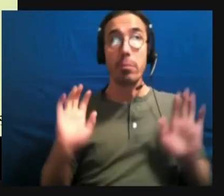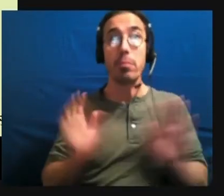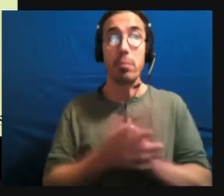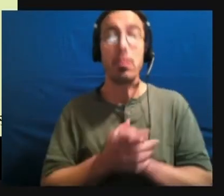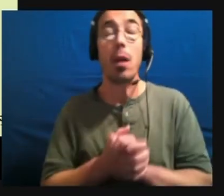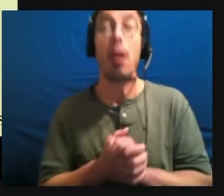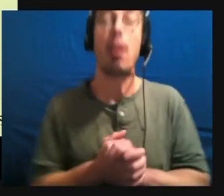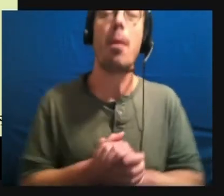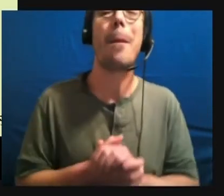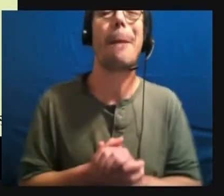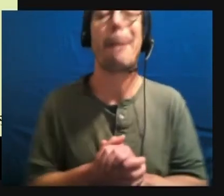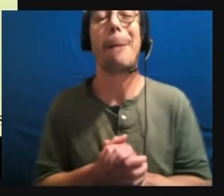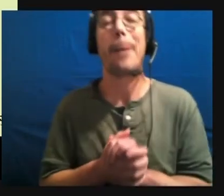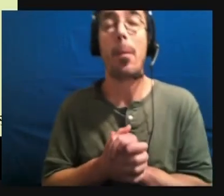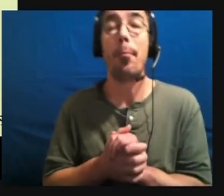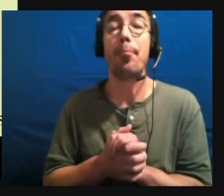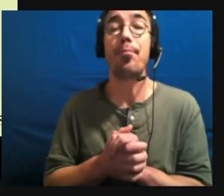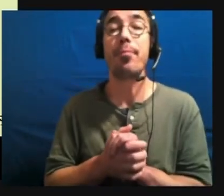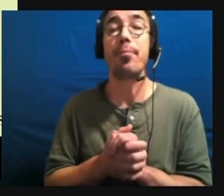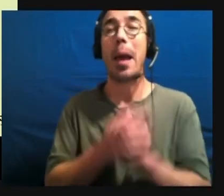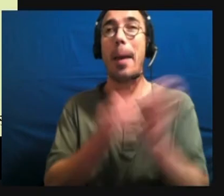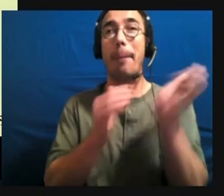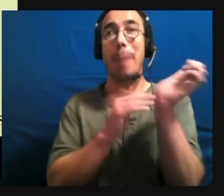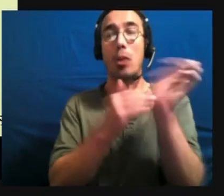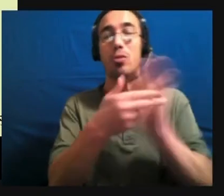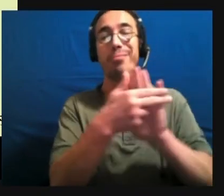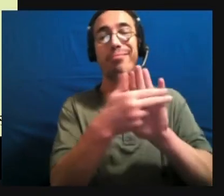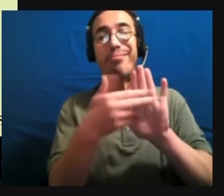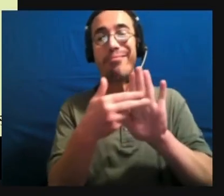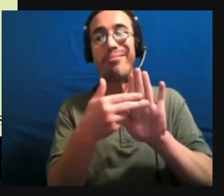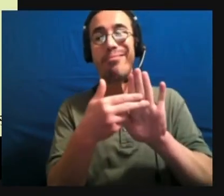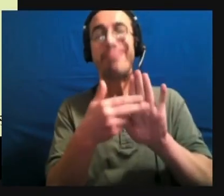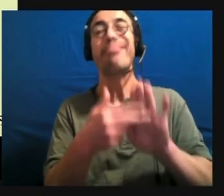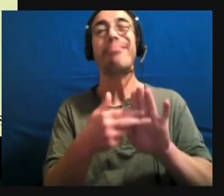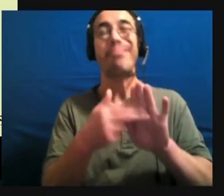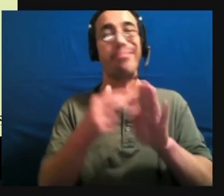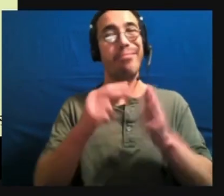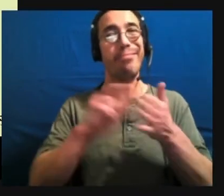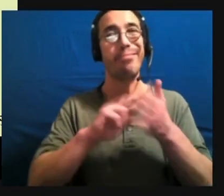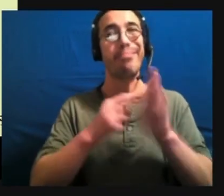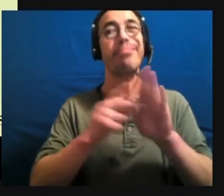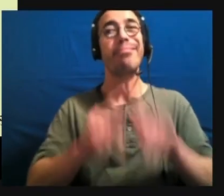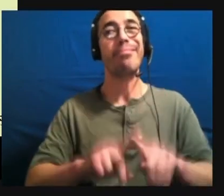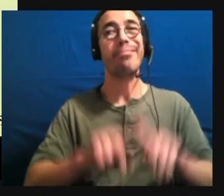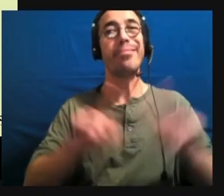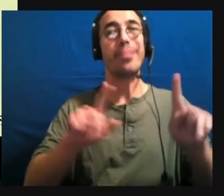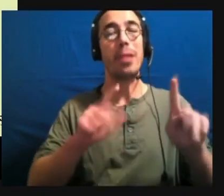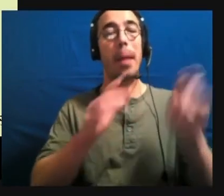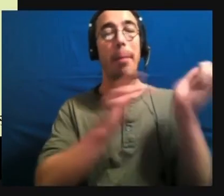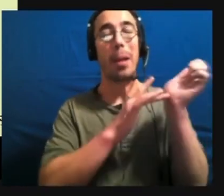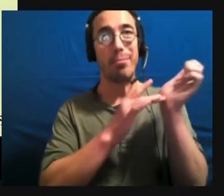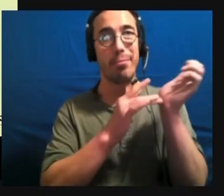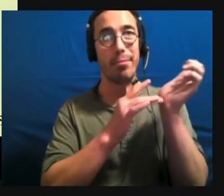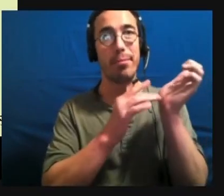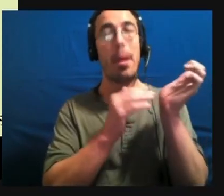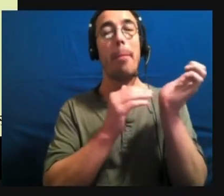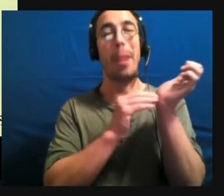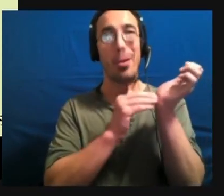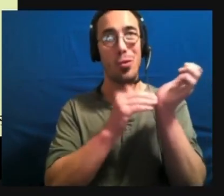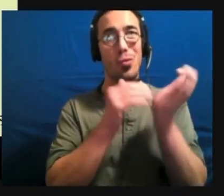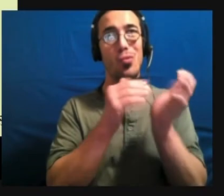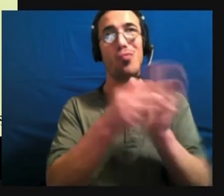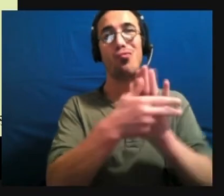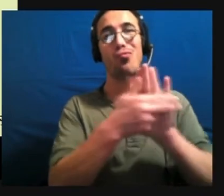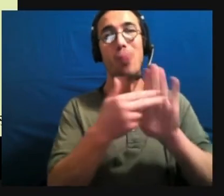Medical diagnosis is different. Medical Medical diagnosis is when you actually go